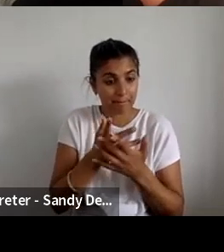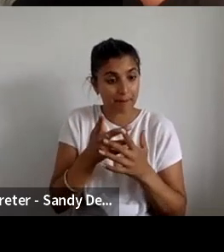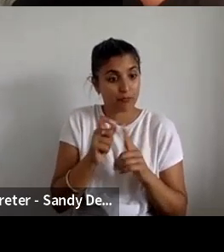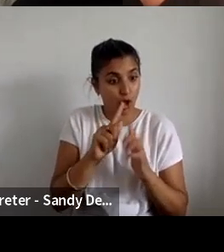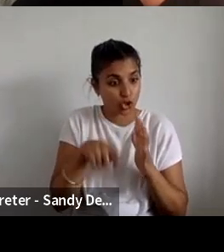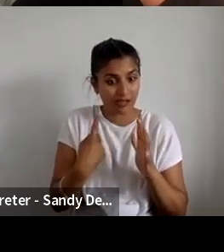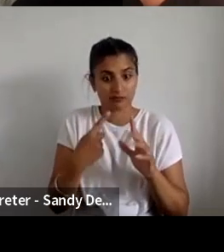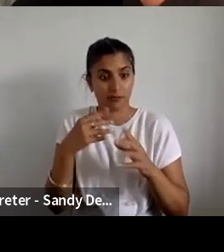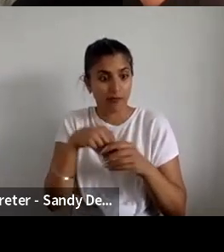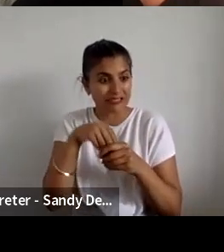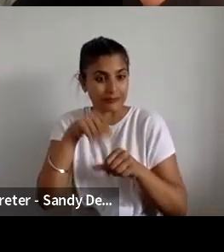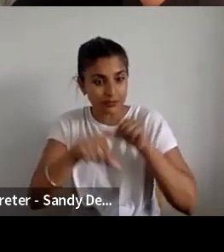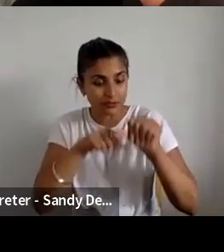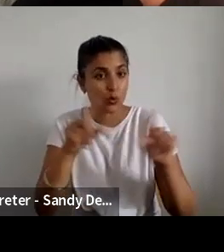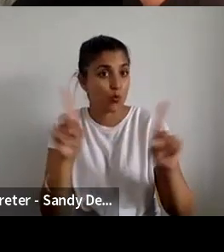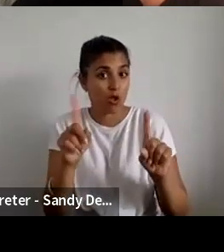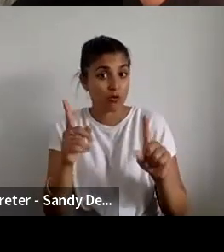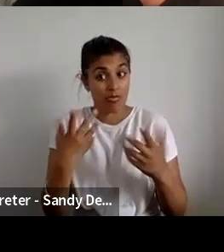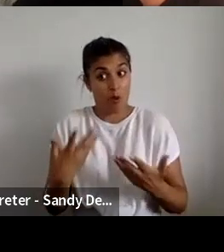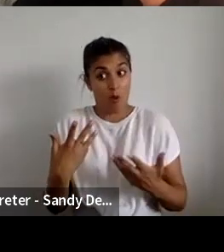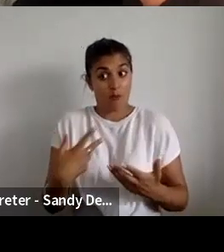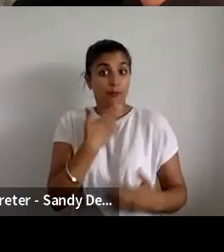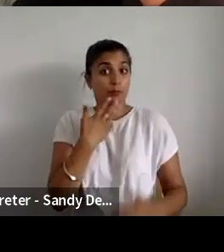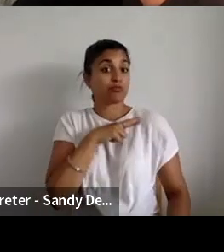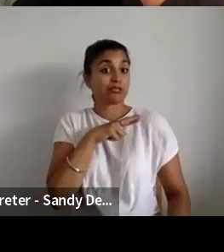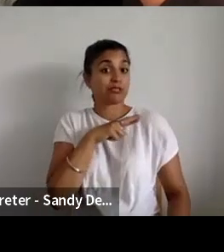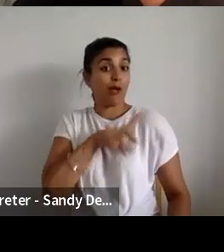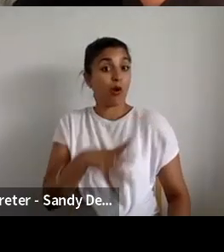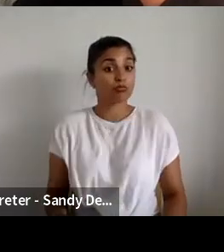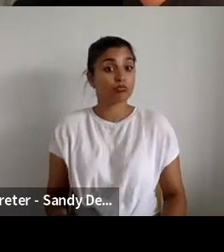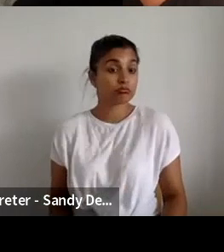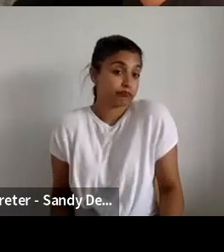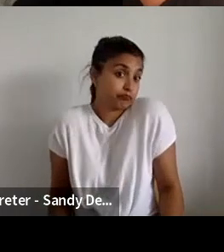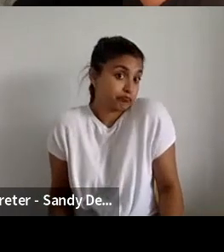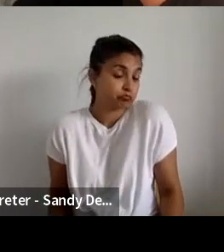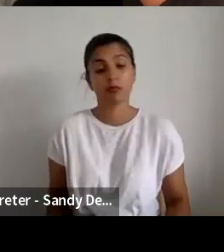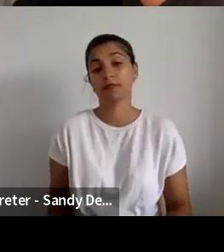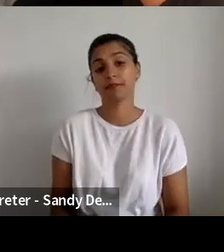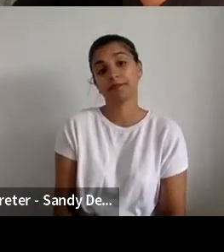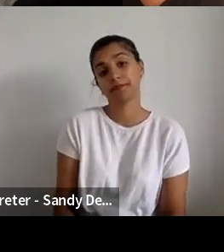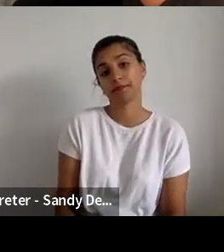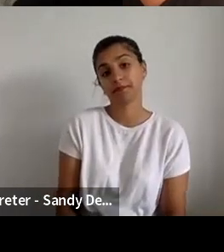how that went for them. But at the moment, there's no reason why, you know, we wouldn't, we wouldn't go through a similar process.